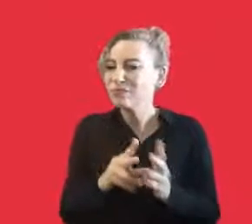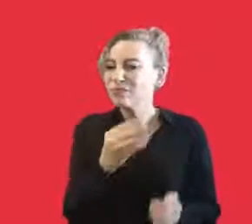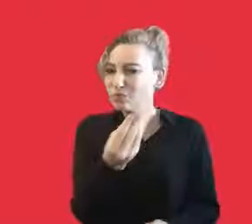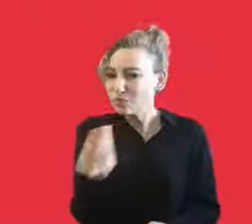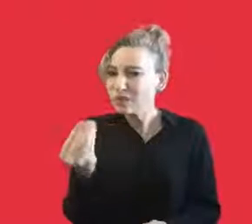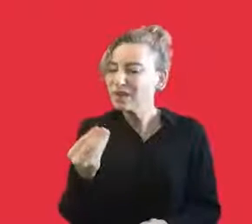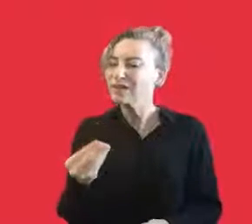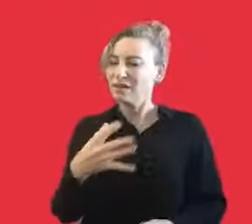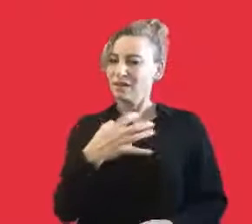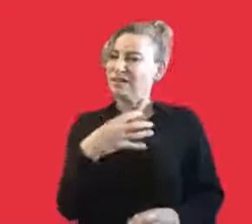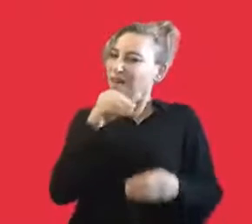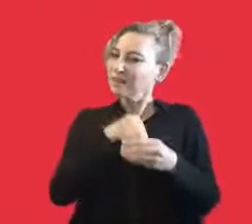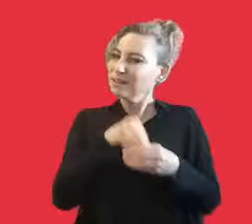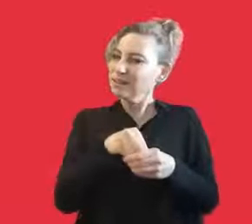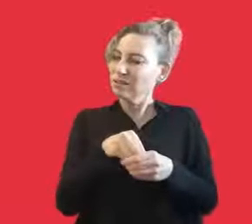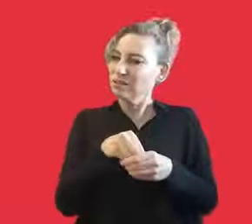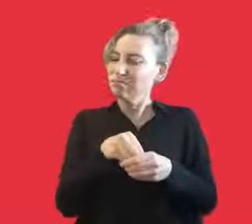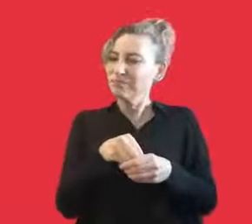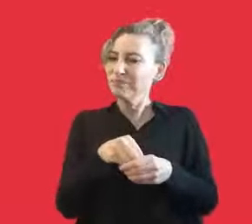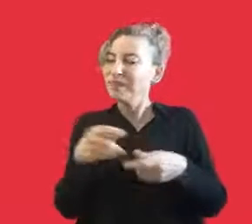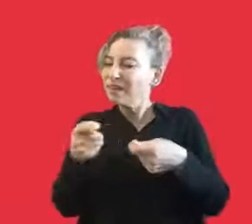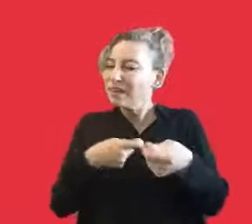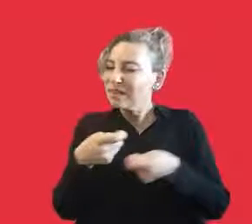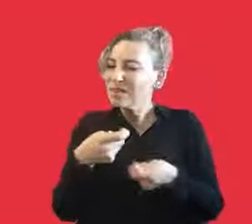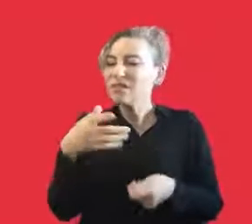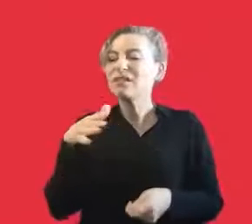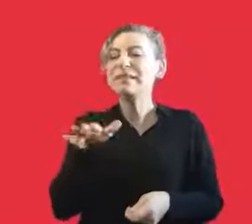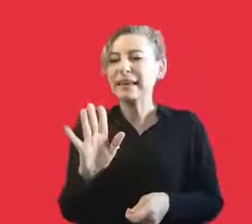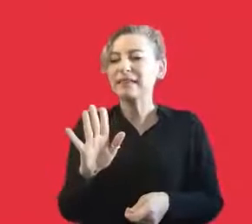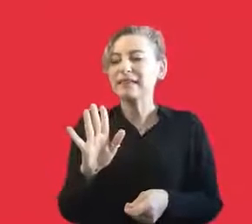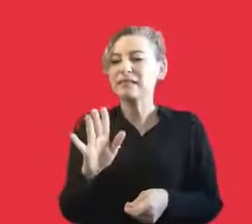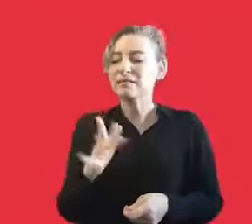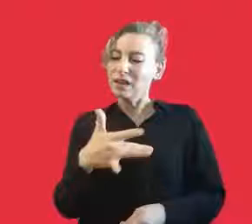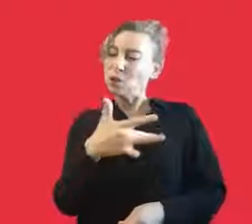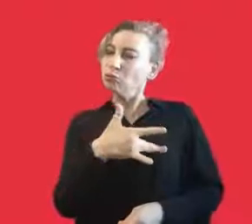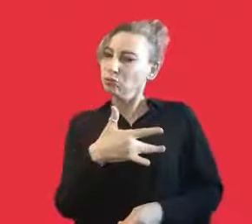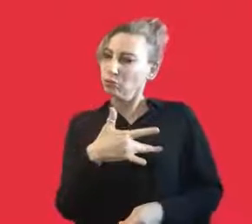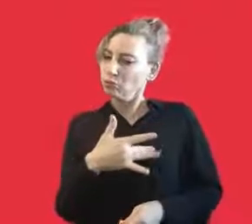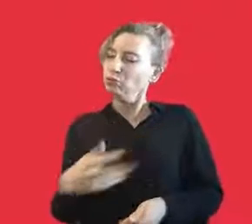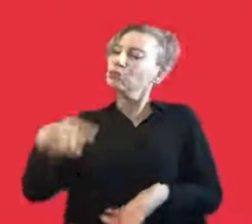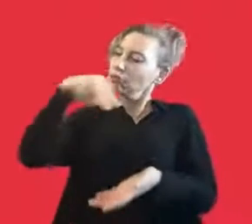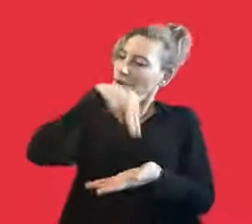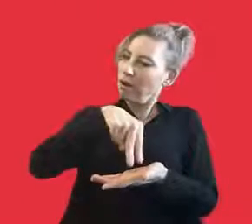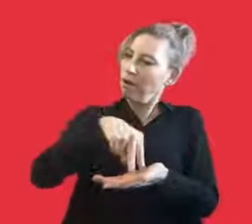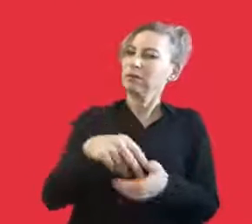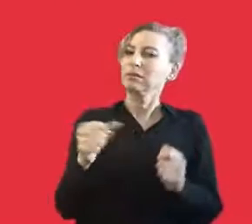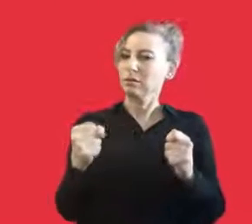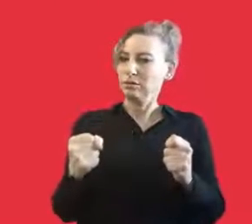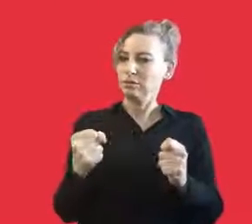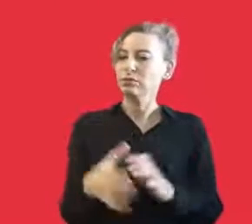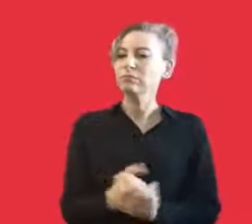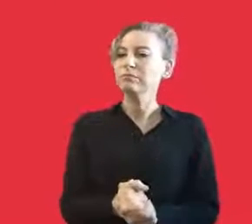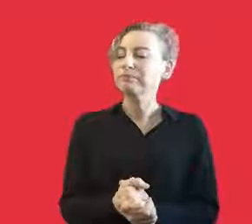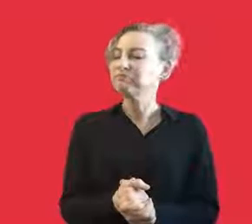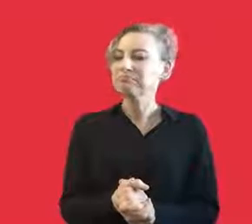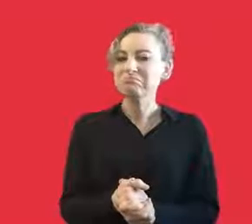theatres in Turkey, I can say most of them have been working on volunteerism basis, if not